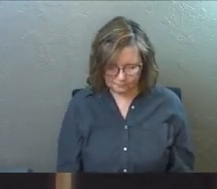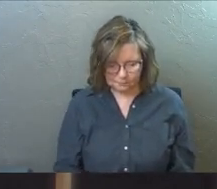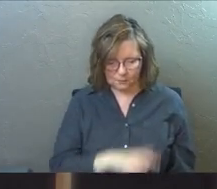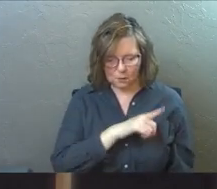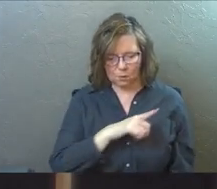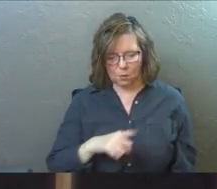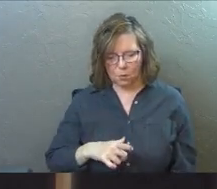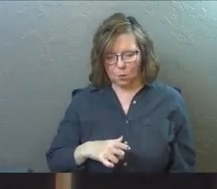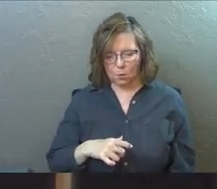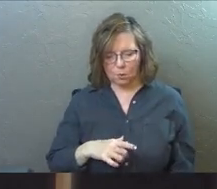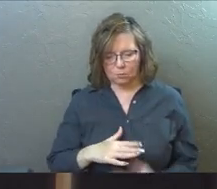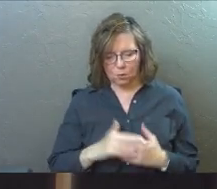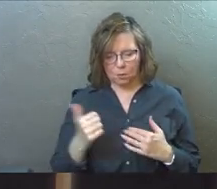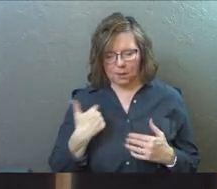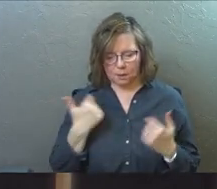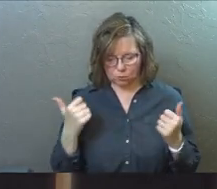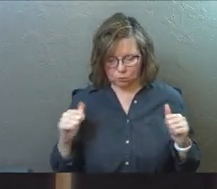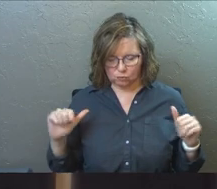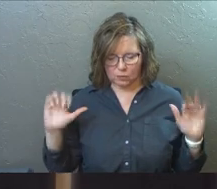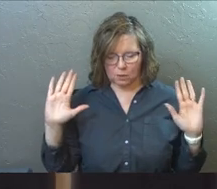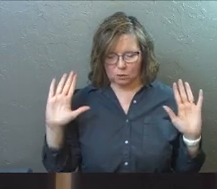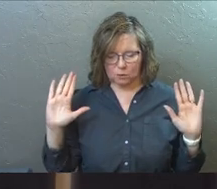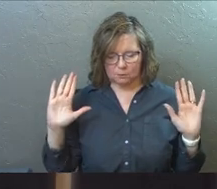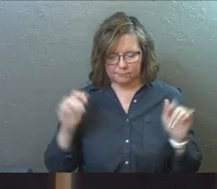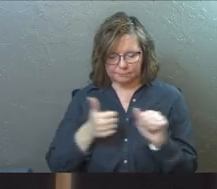Lord, there's a call to surrender in all this.